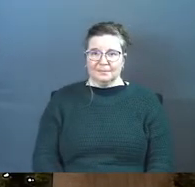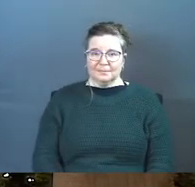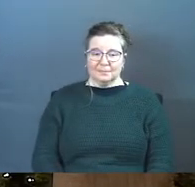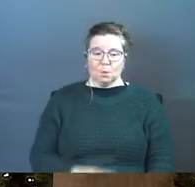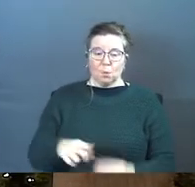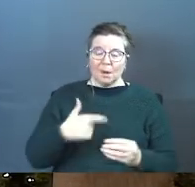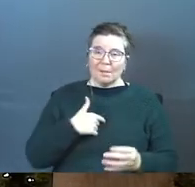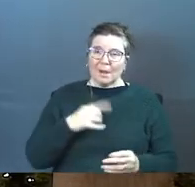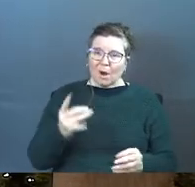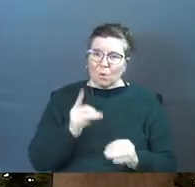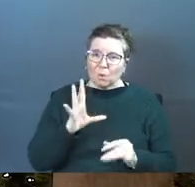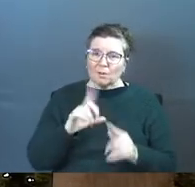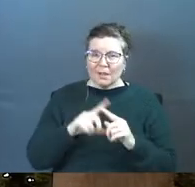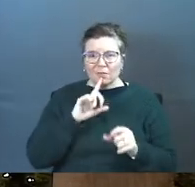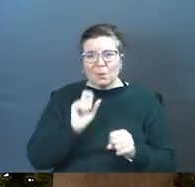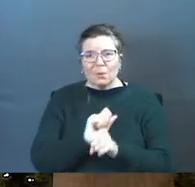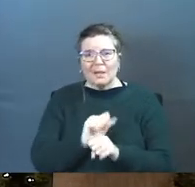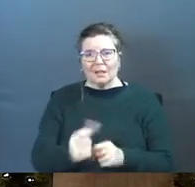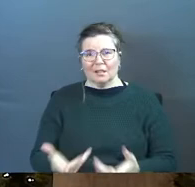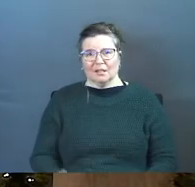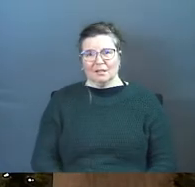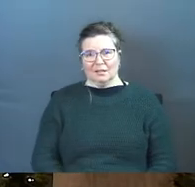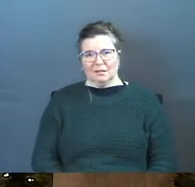what about our cruelty for real